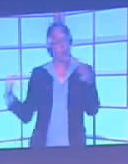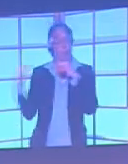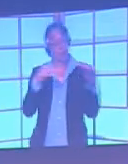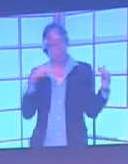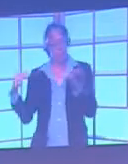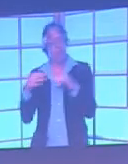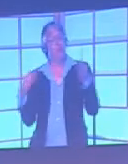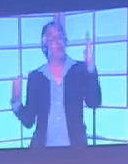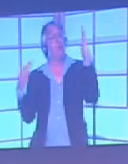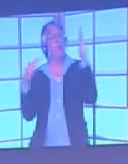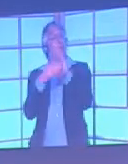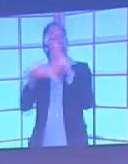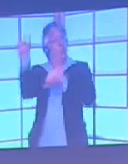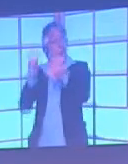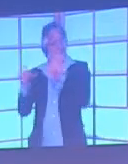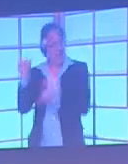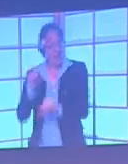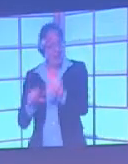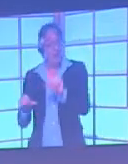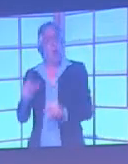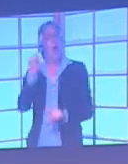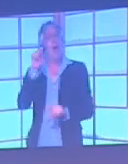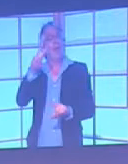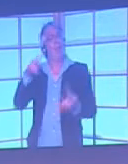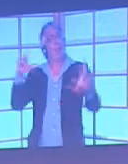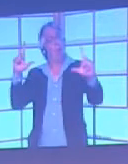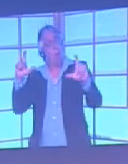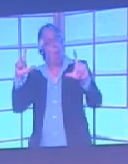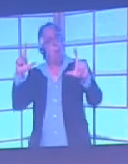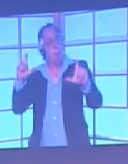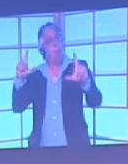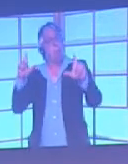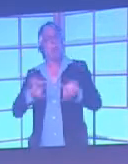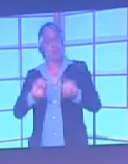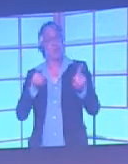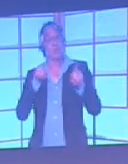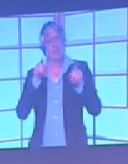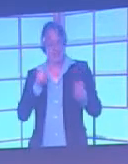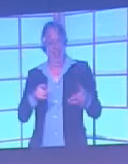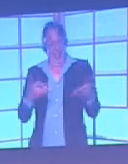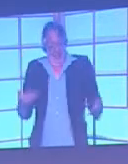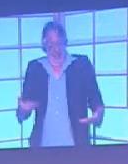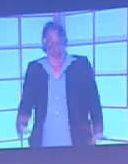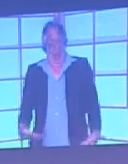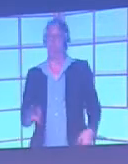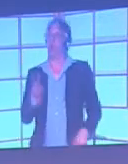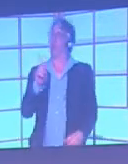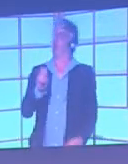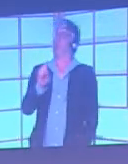as good as they could be, but I just wanted to make sure that you know this is a current situation.